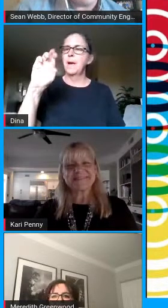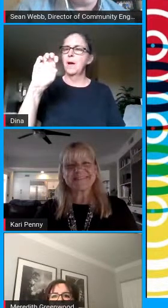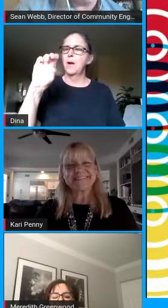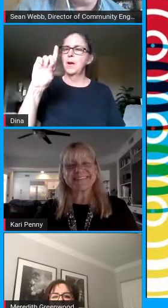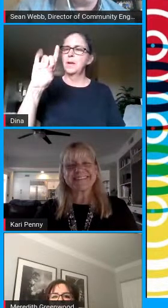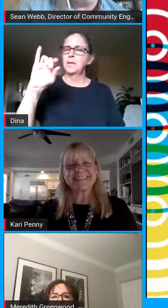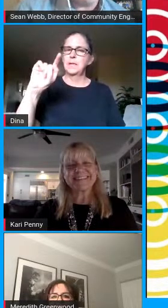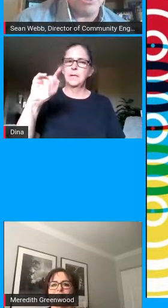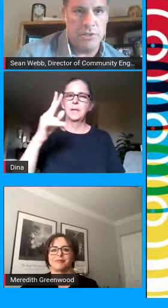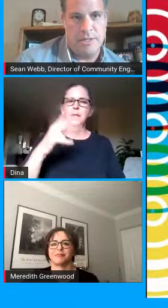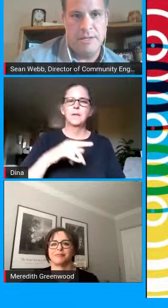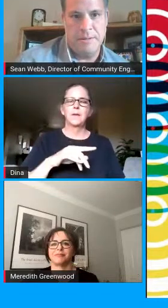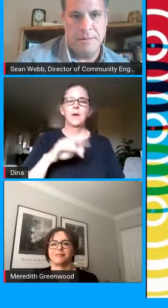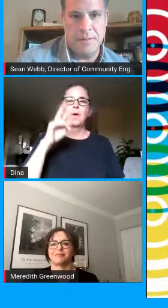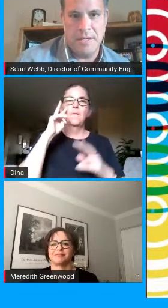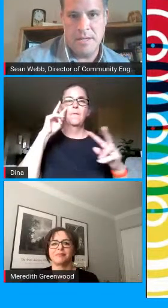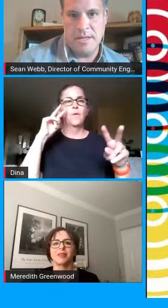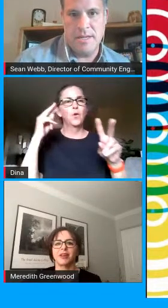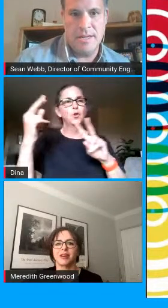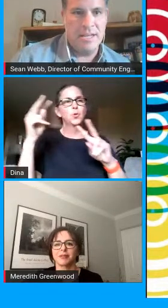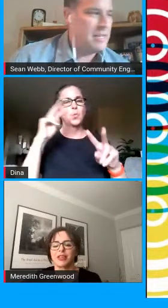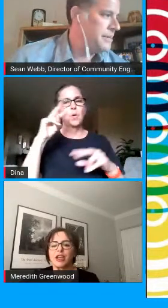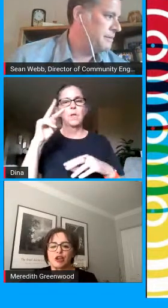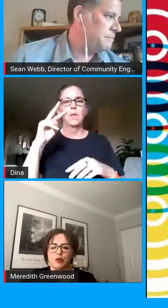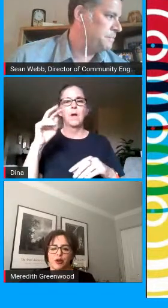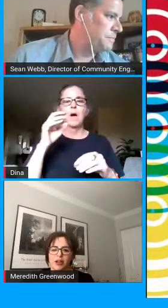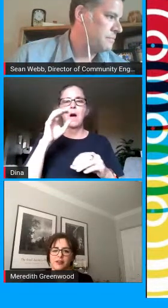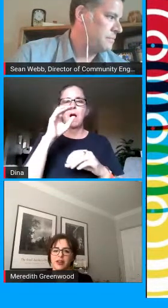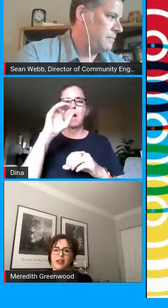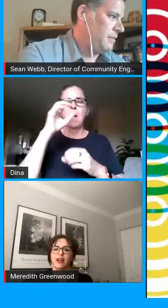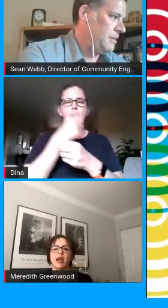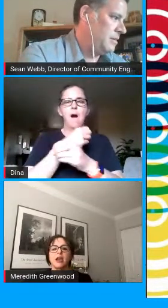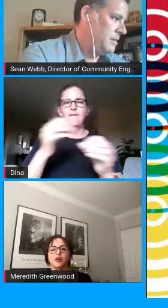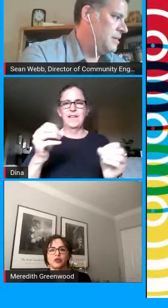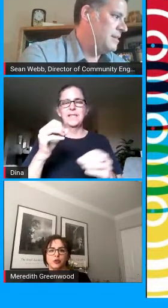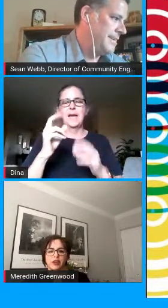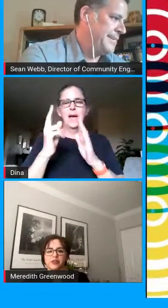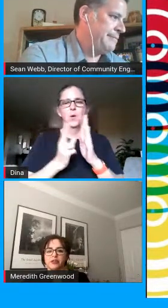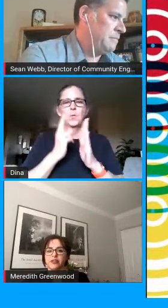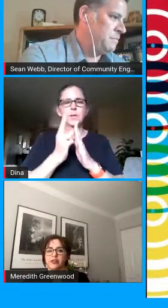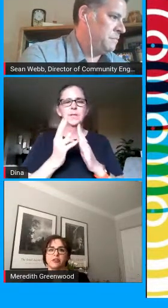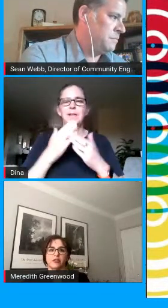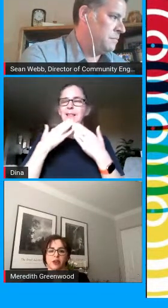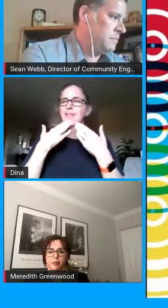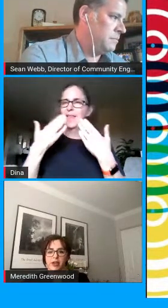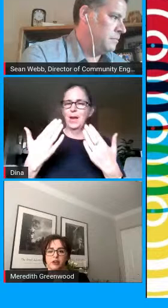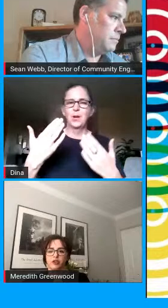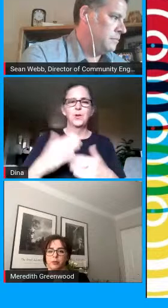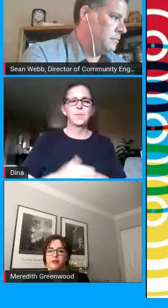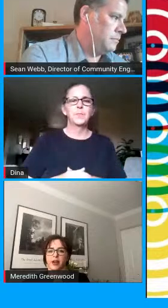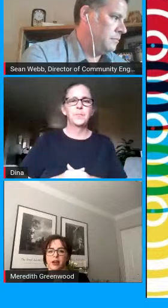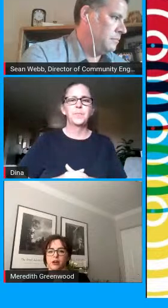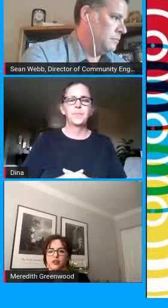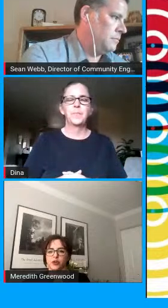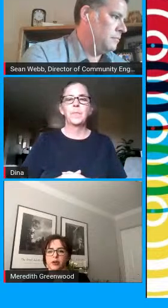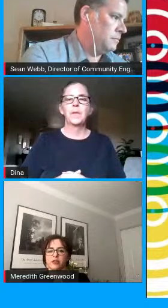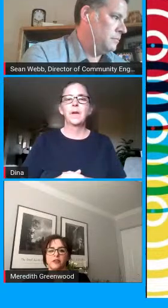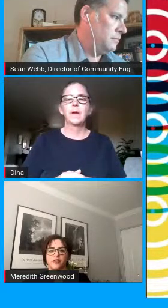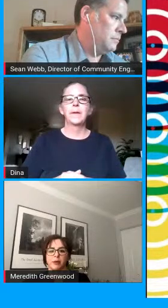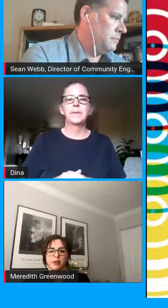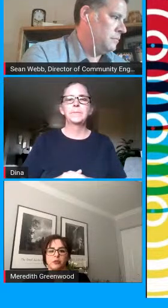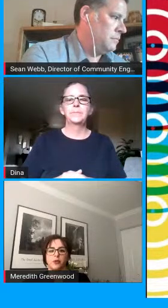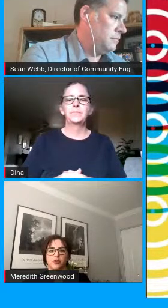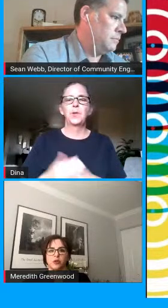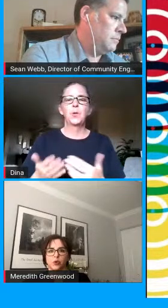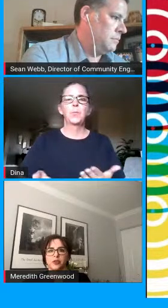hours carrie thank you very much thank you good evening so desert sands is committed to providing our students